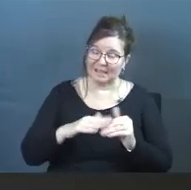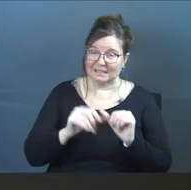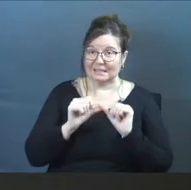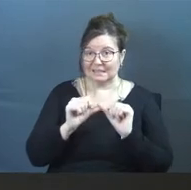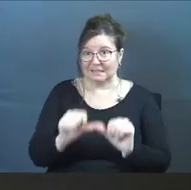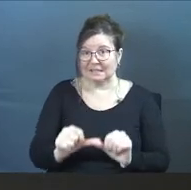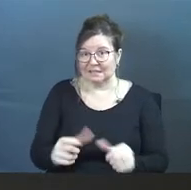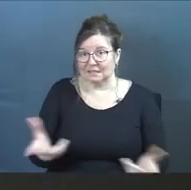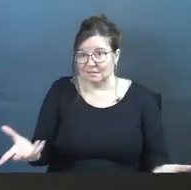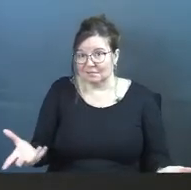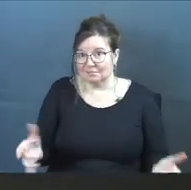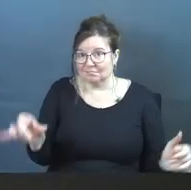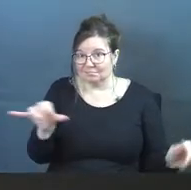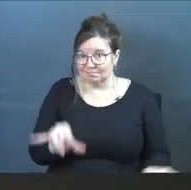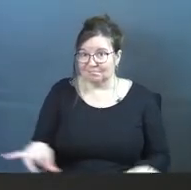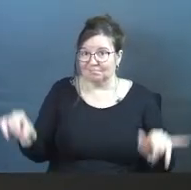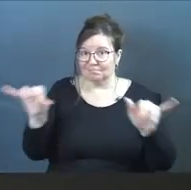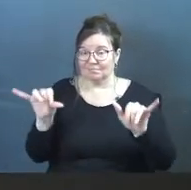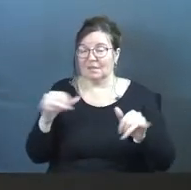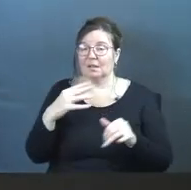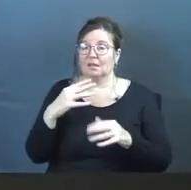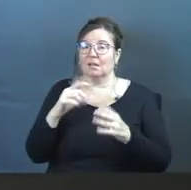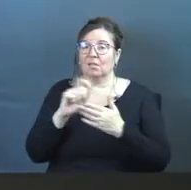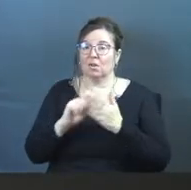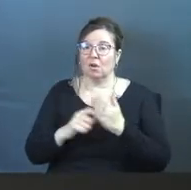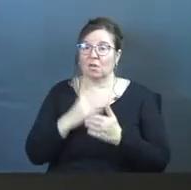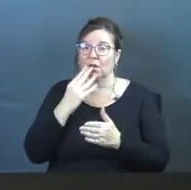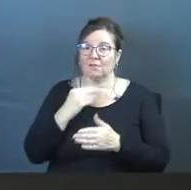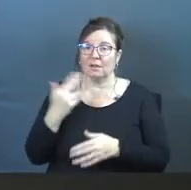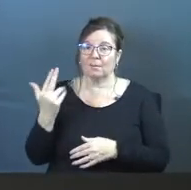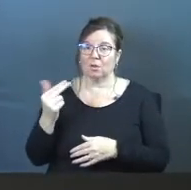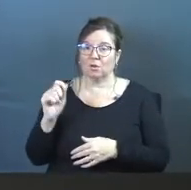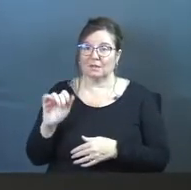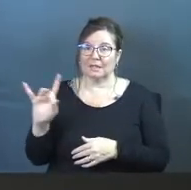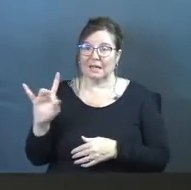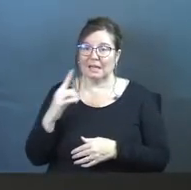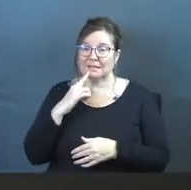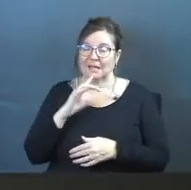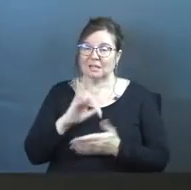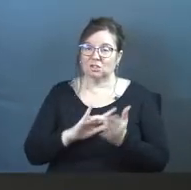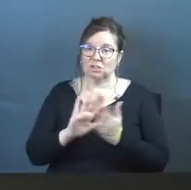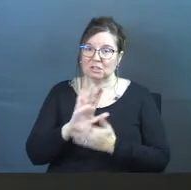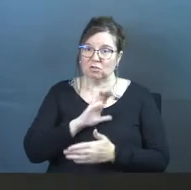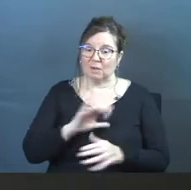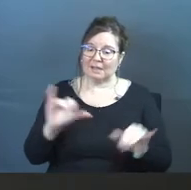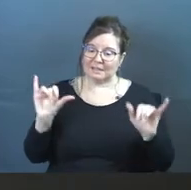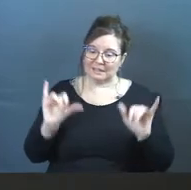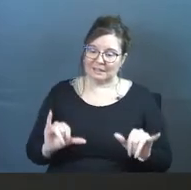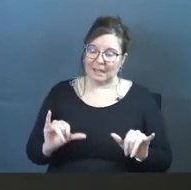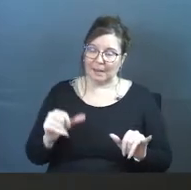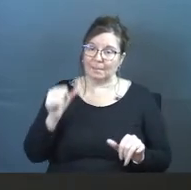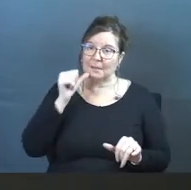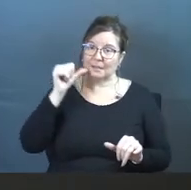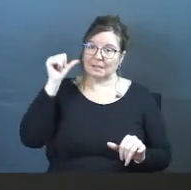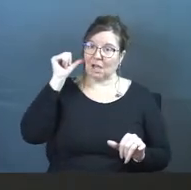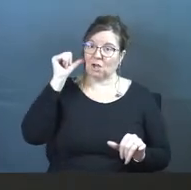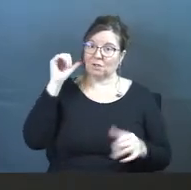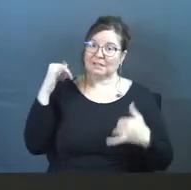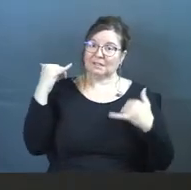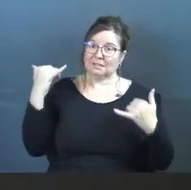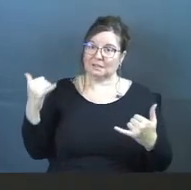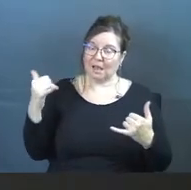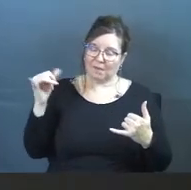consistent. The author of Hebrews 13.8 says this, Jesus Christ is the same yesterday, today, and what?